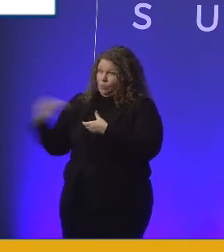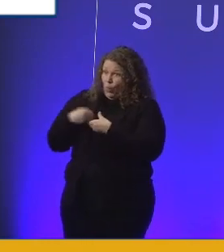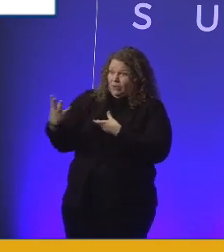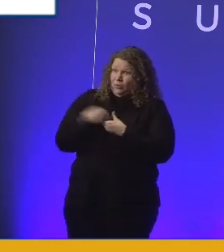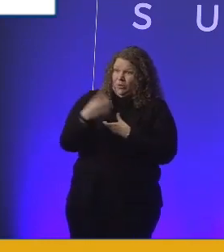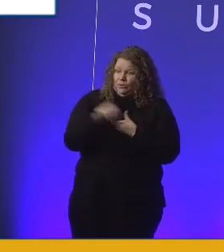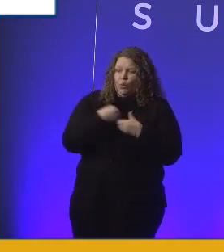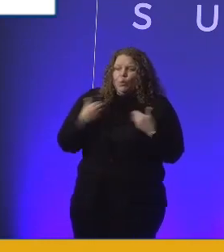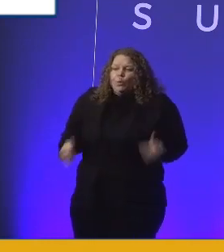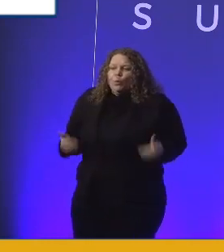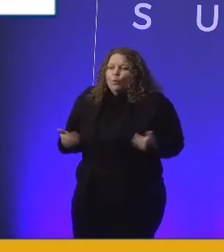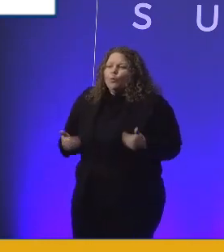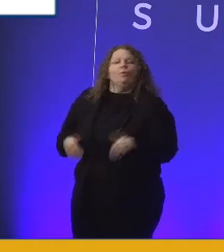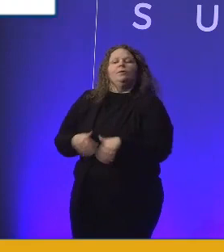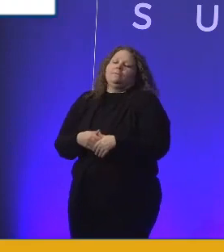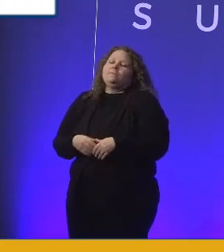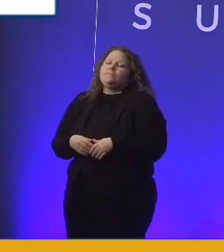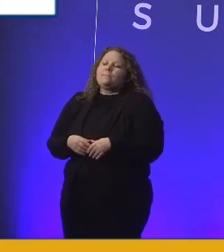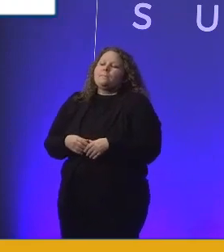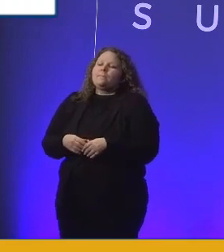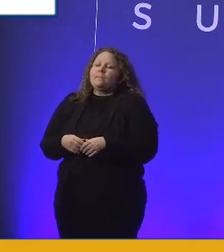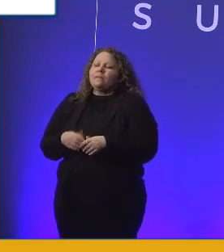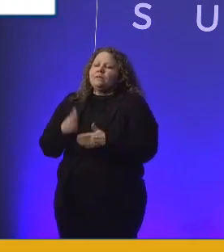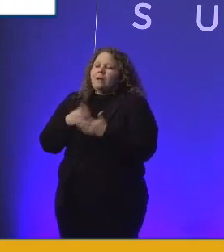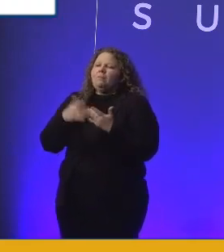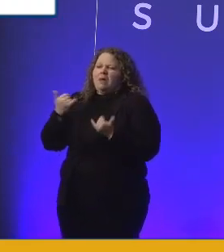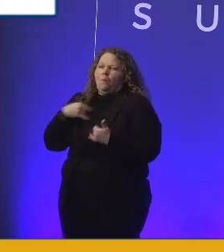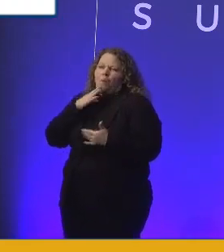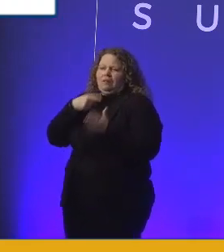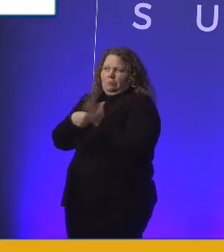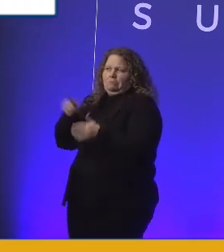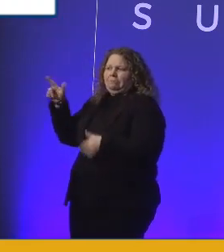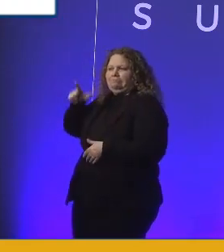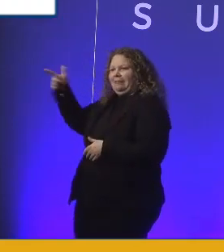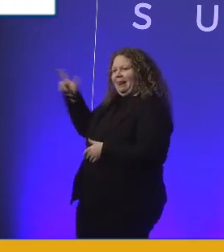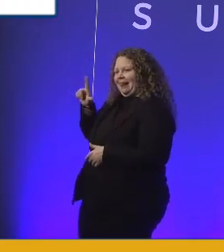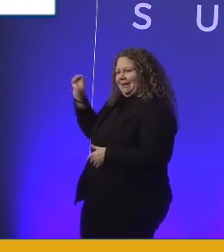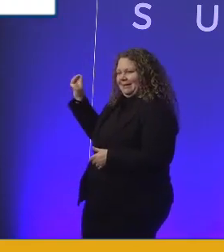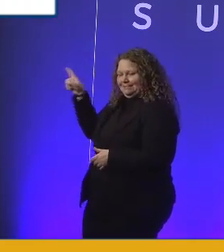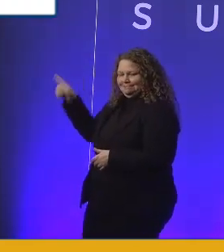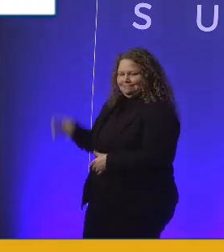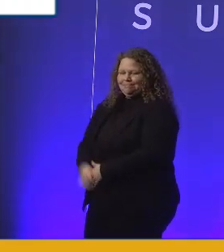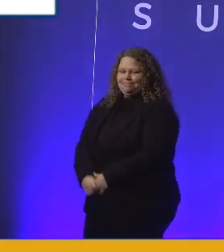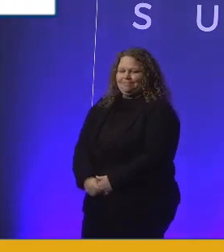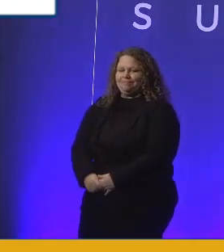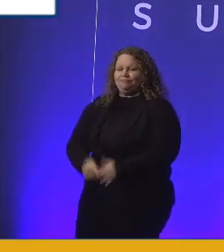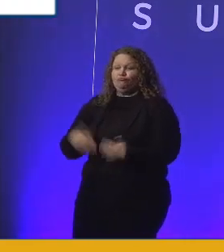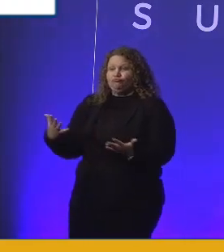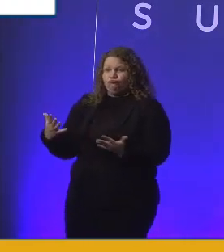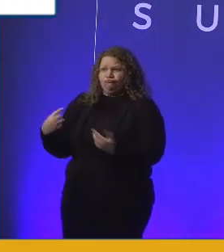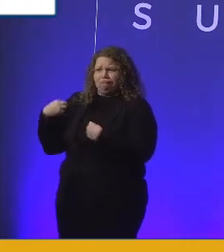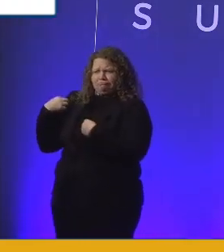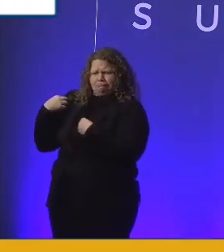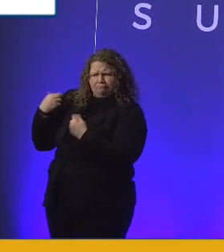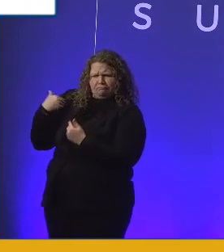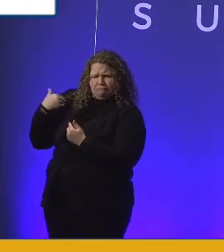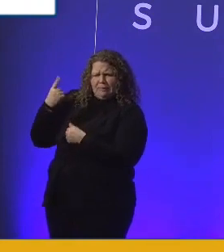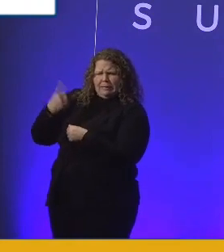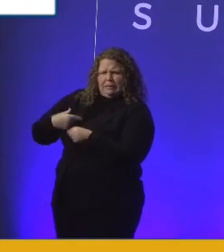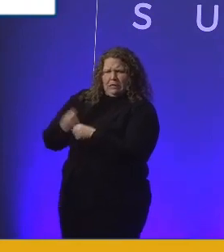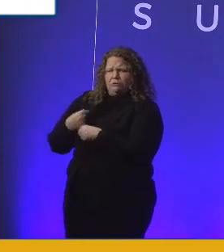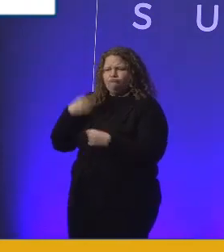Some of that comes across in Lee's final comments. So a year ago, I was sitting there thinking, blimey,